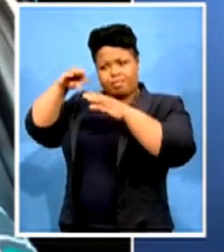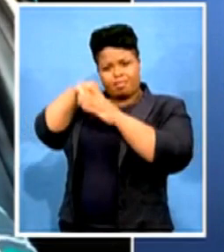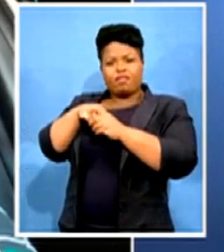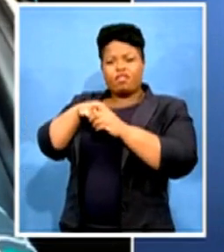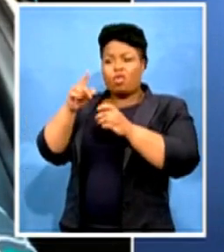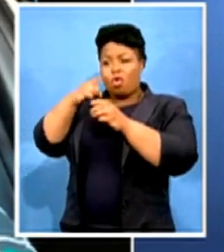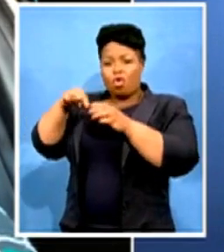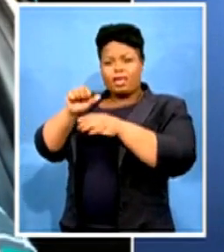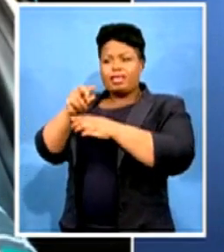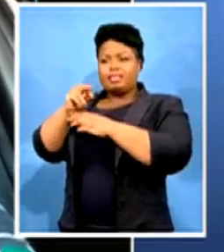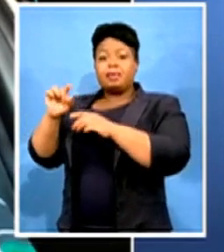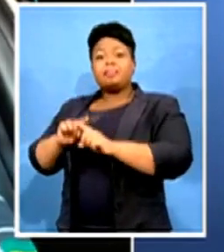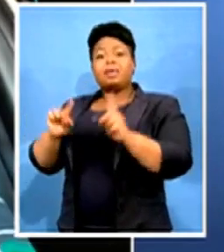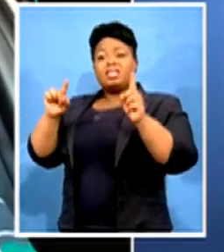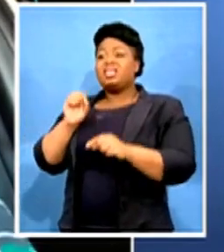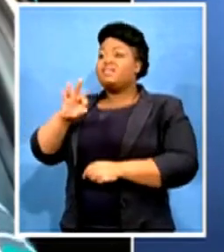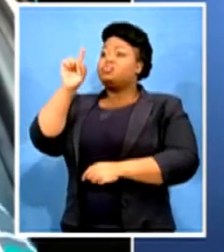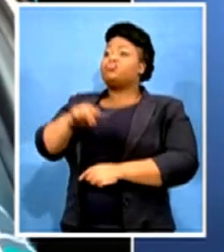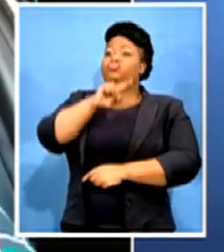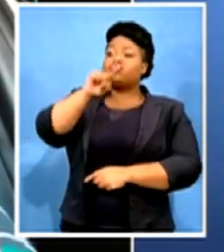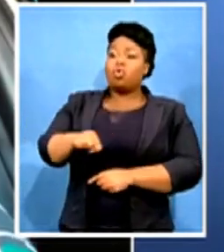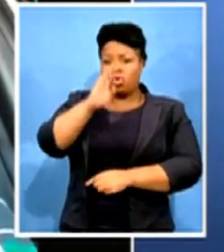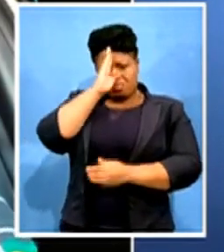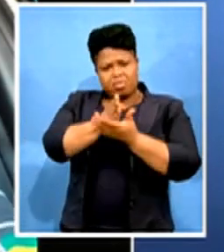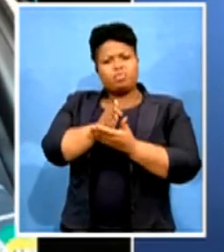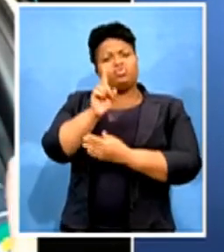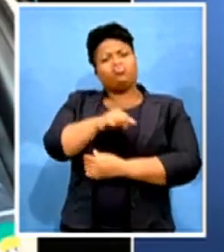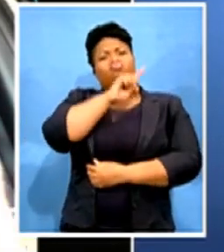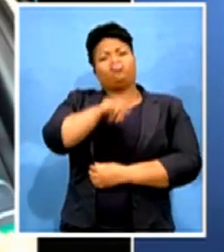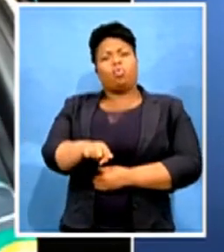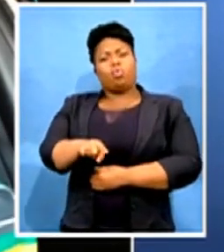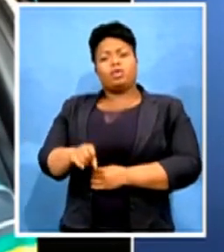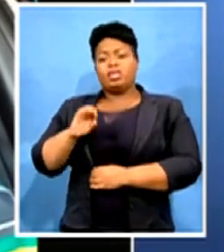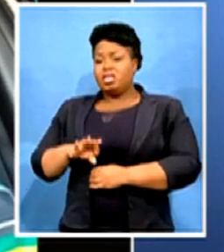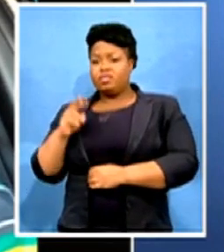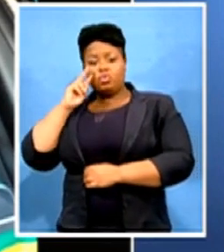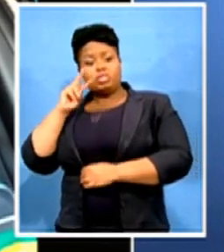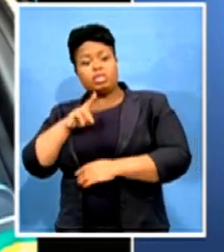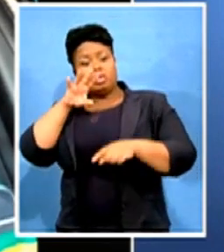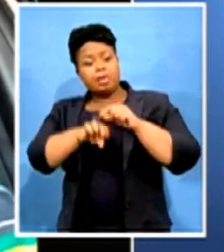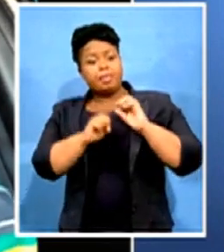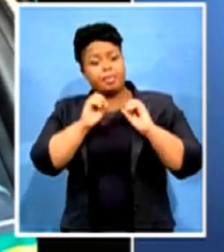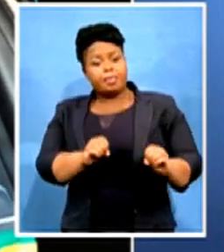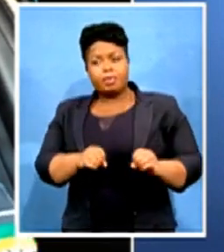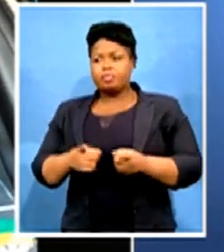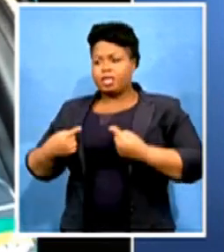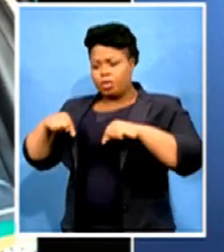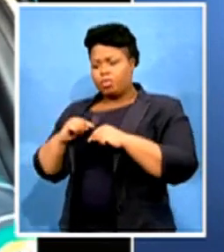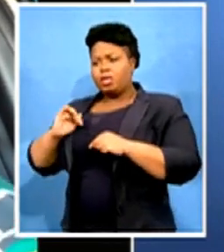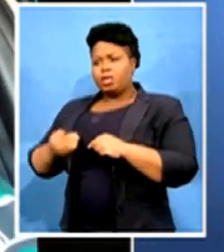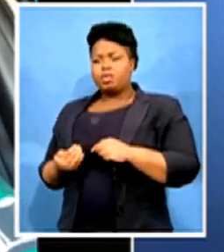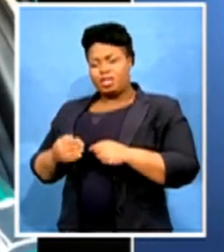If there's no eye to see a wrong, we are there as the leak with a better understanding and experience because